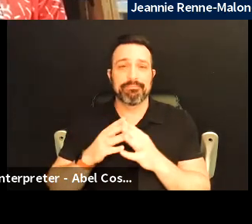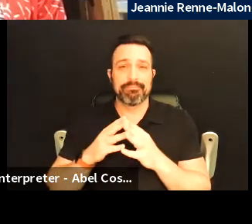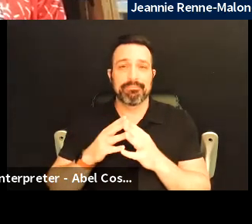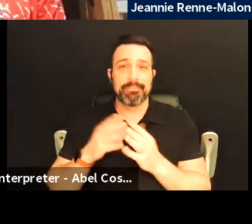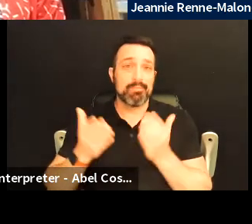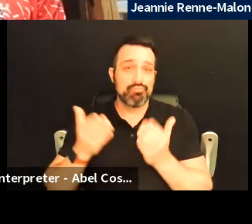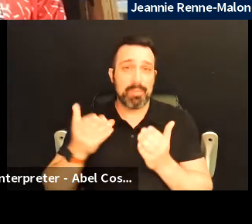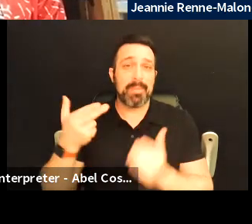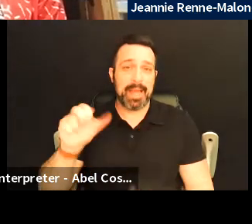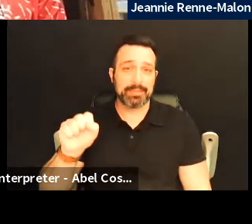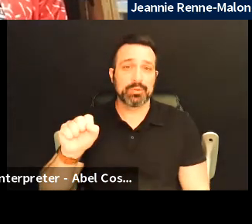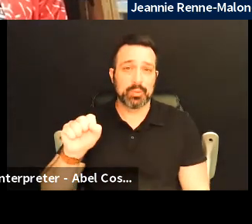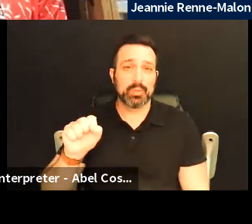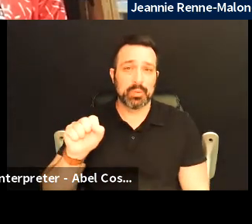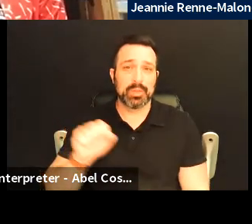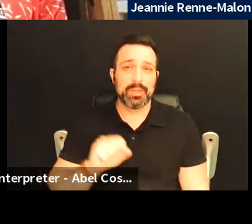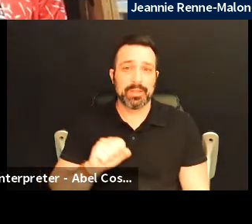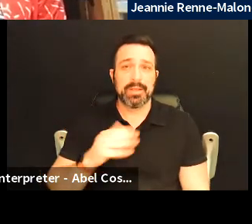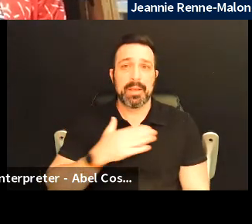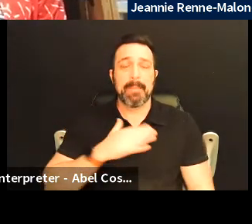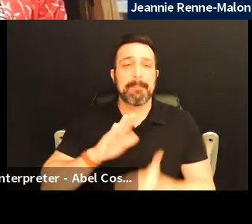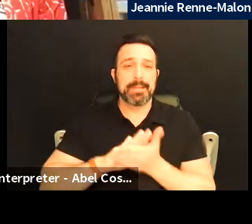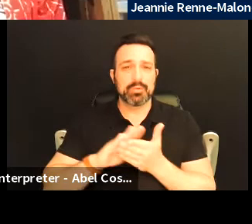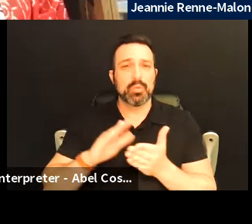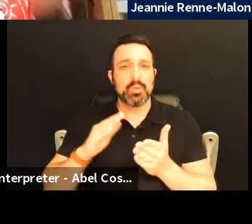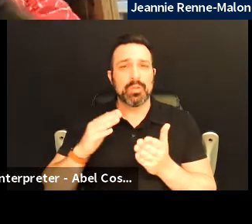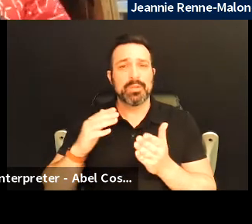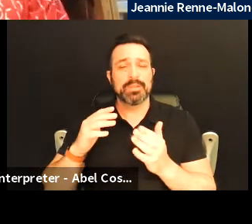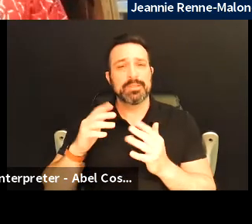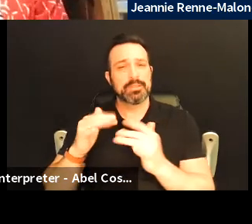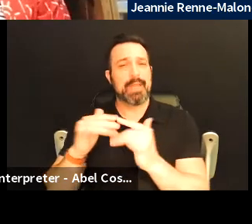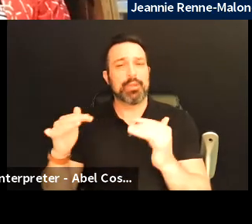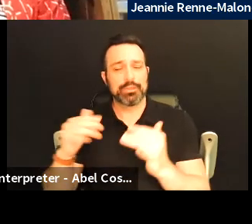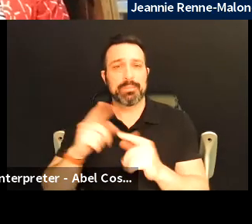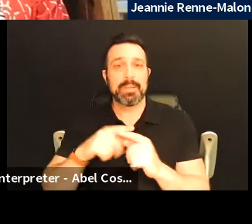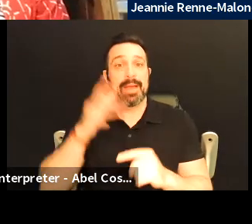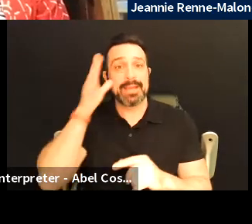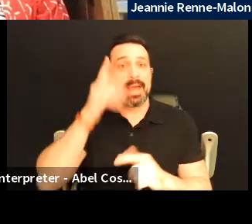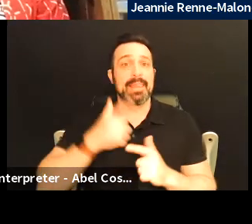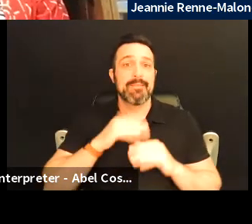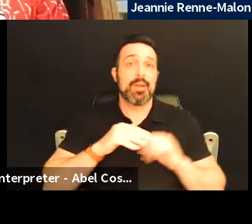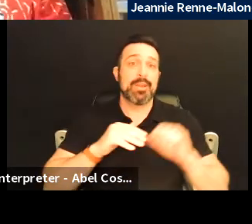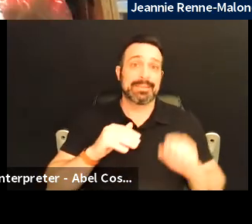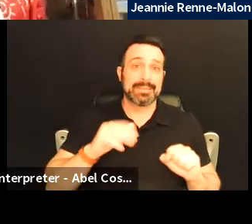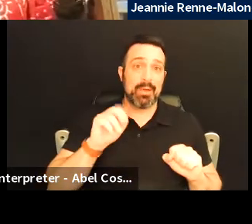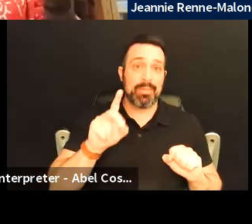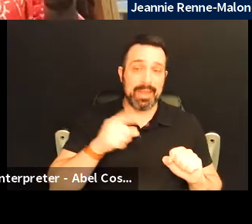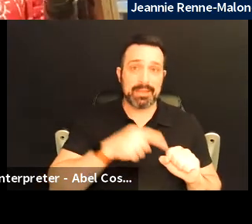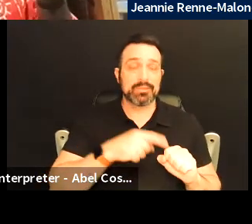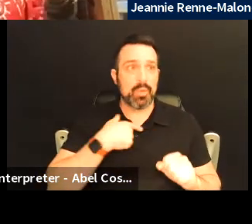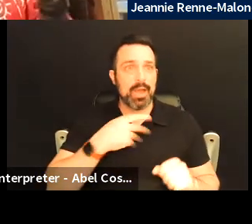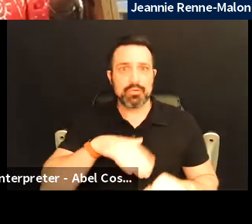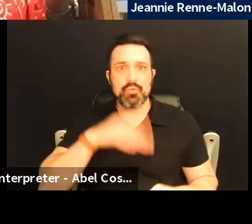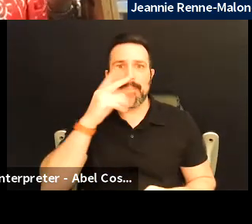probably high school is when like my schools got diverse but my dad lived on the south end of town so I got to grow up and I got to see